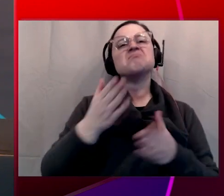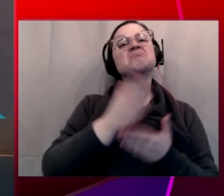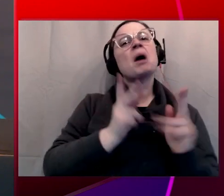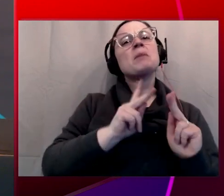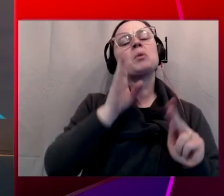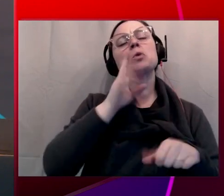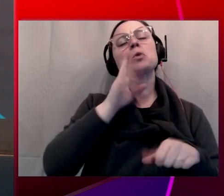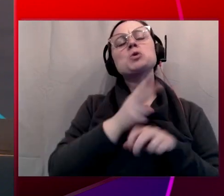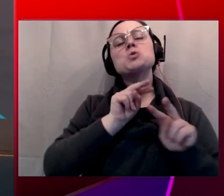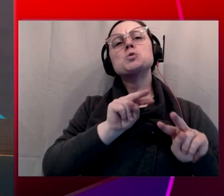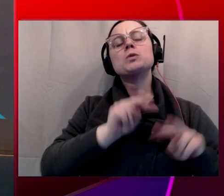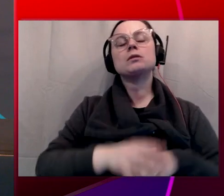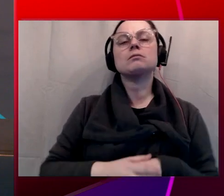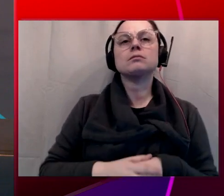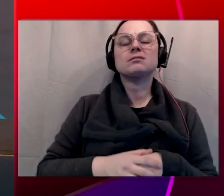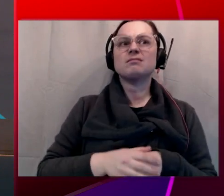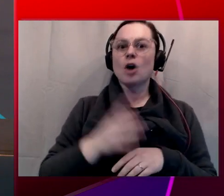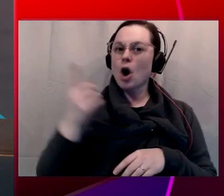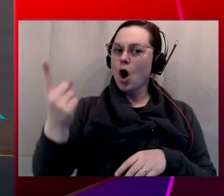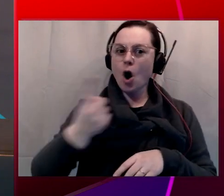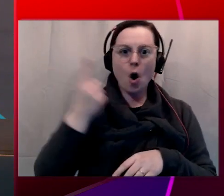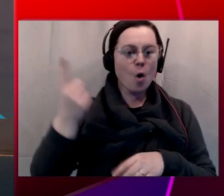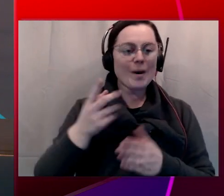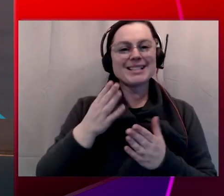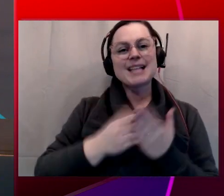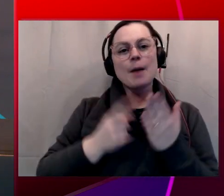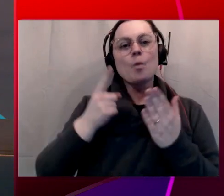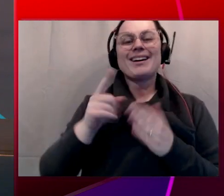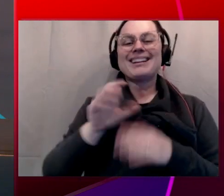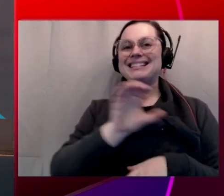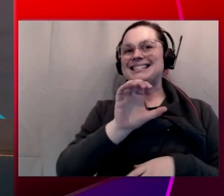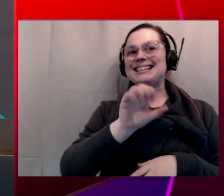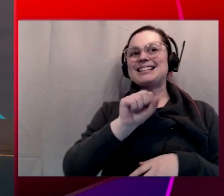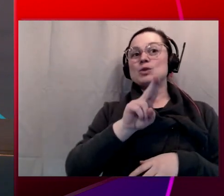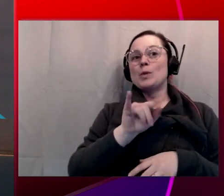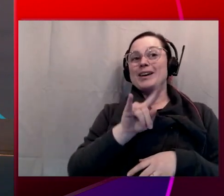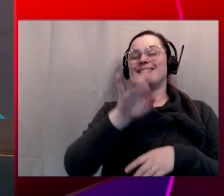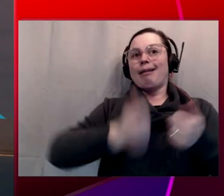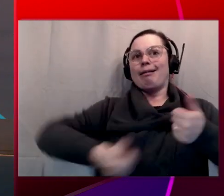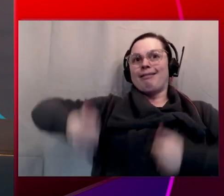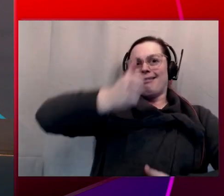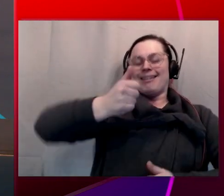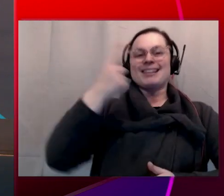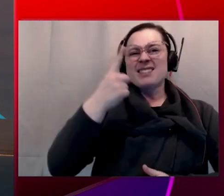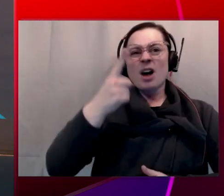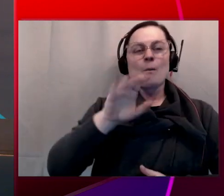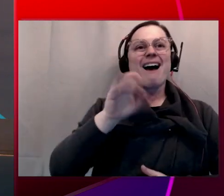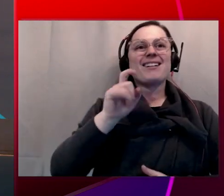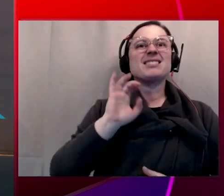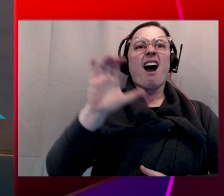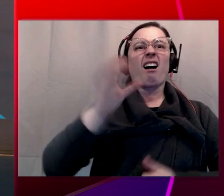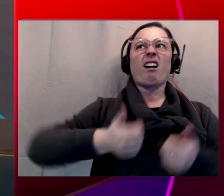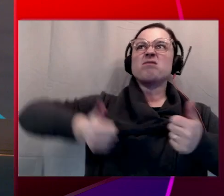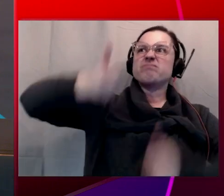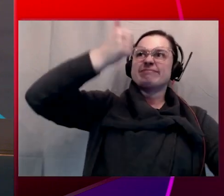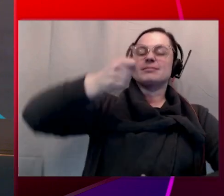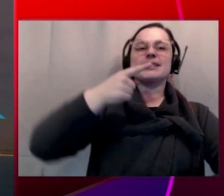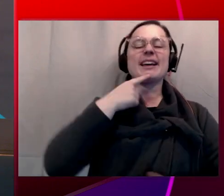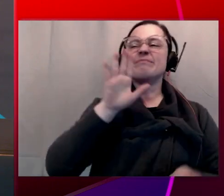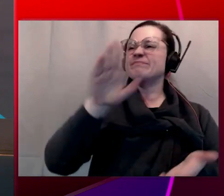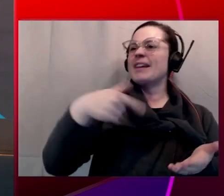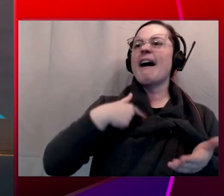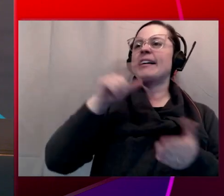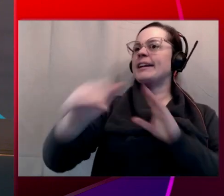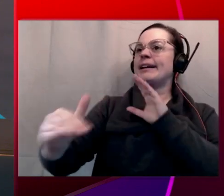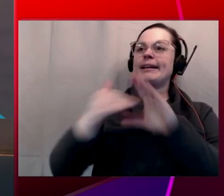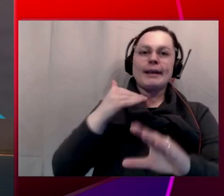somebody in the C-suite or like the business executives who would be like, I need an email that's sent